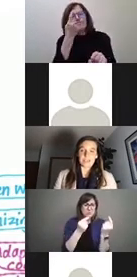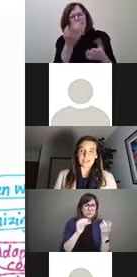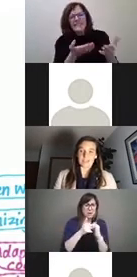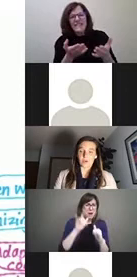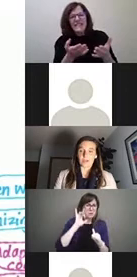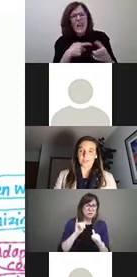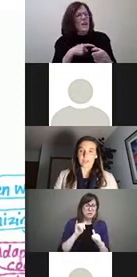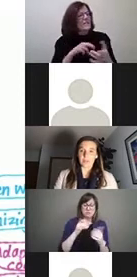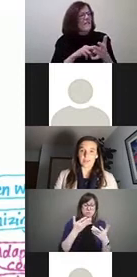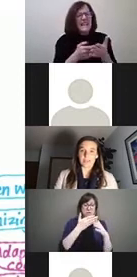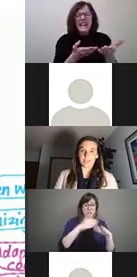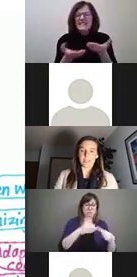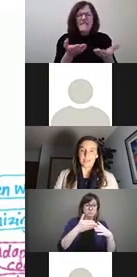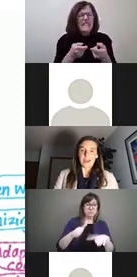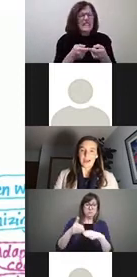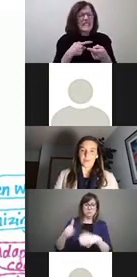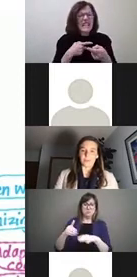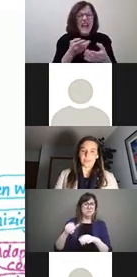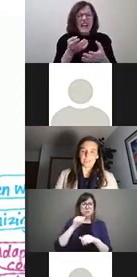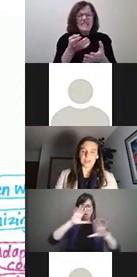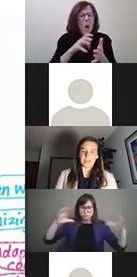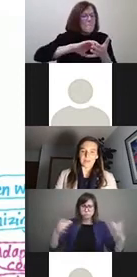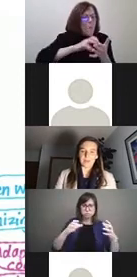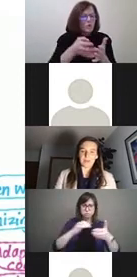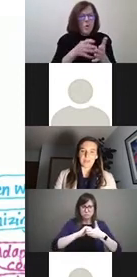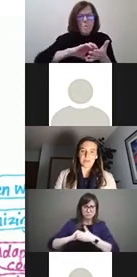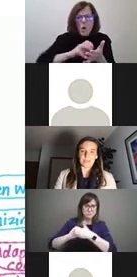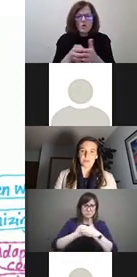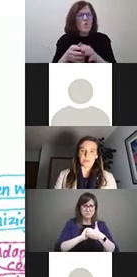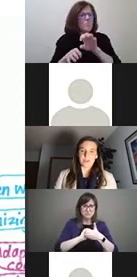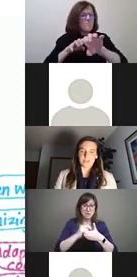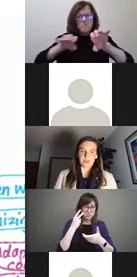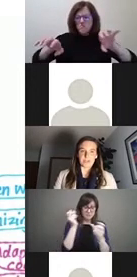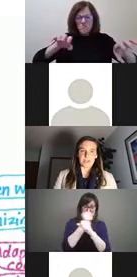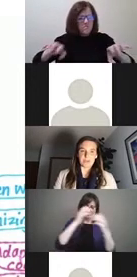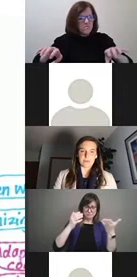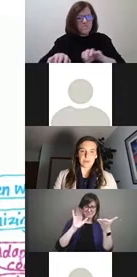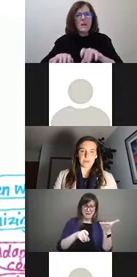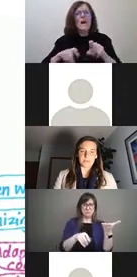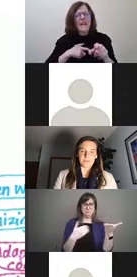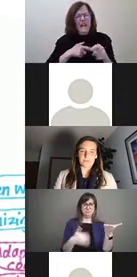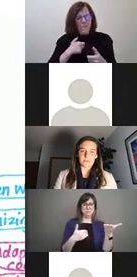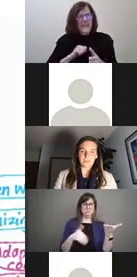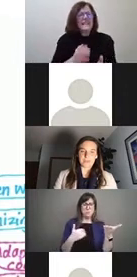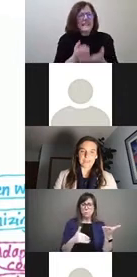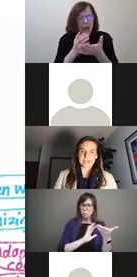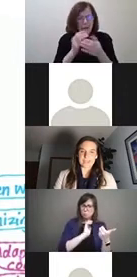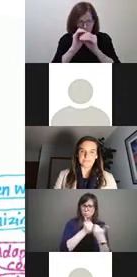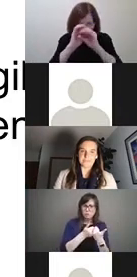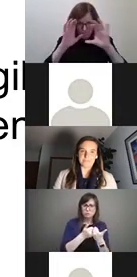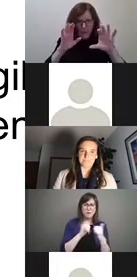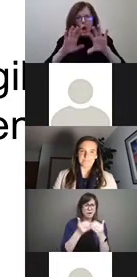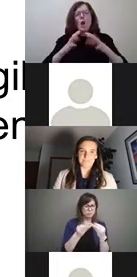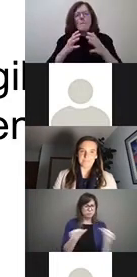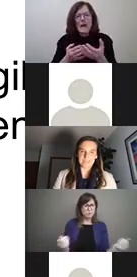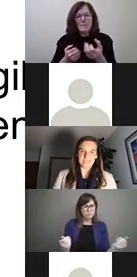they are is a critical step in really starting to better be able to address and monitor some of the outcomes. Next slide.